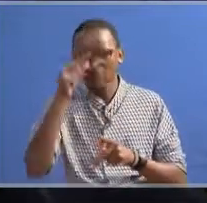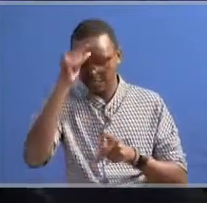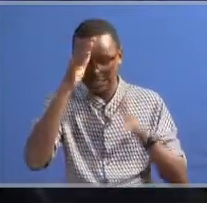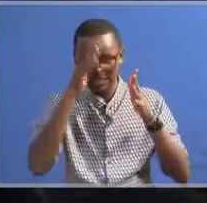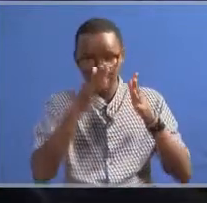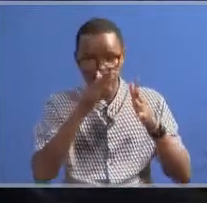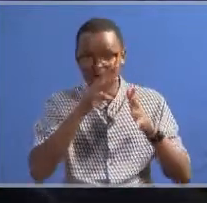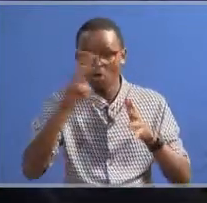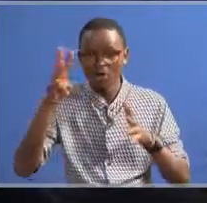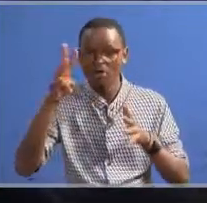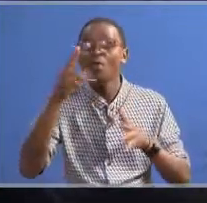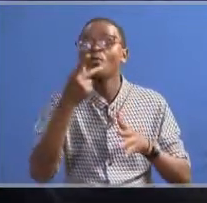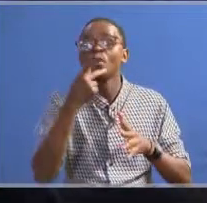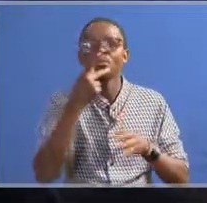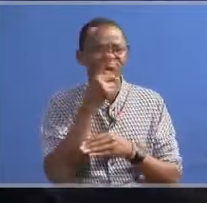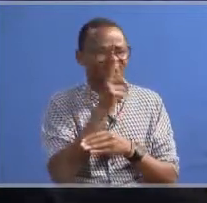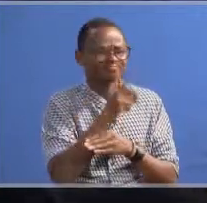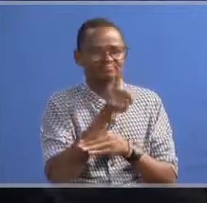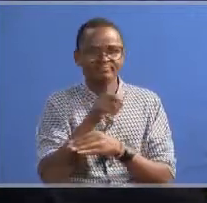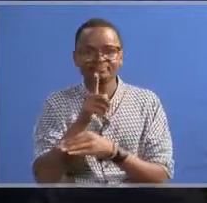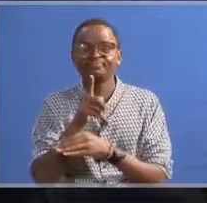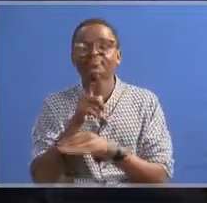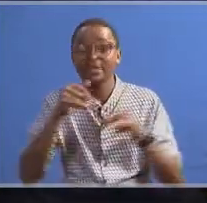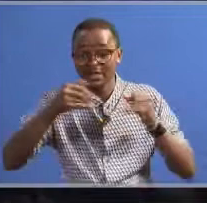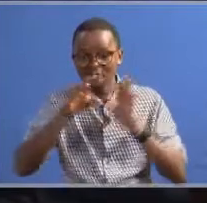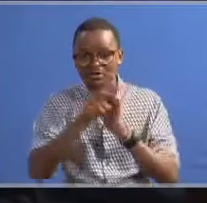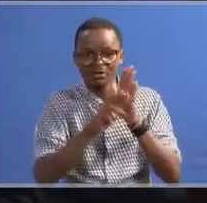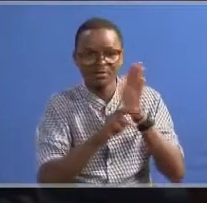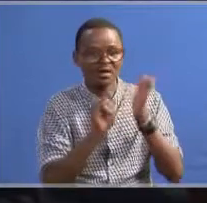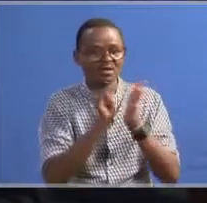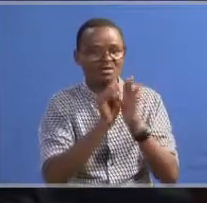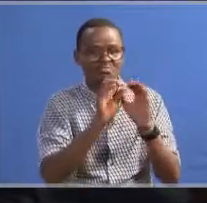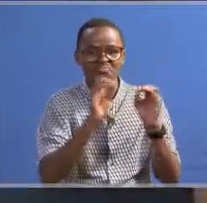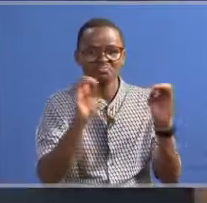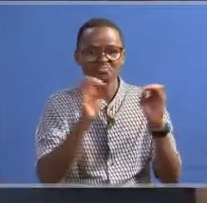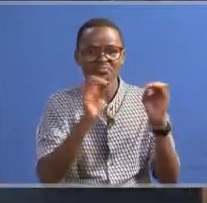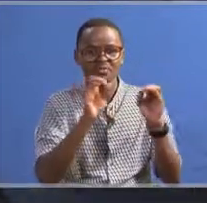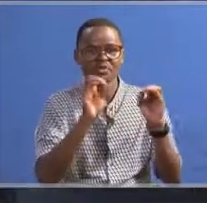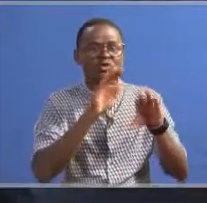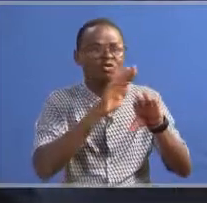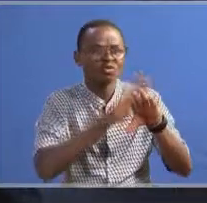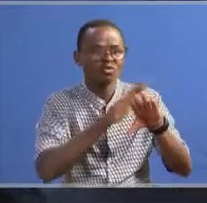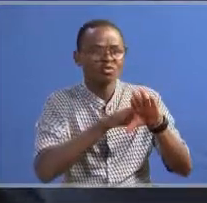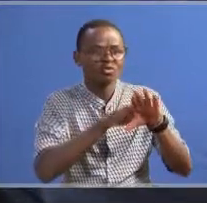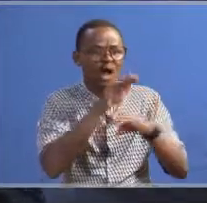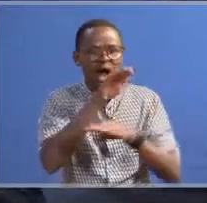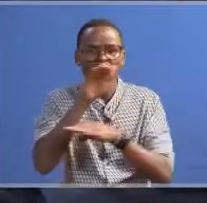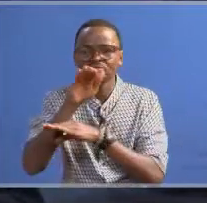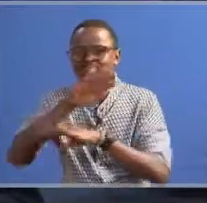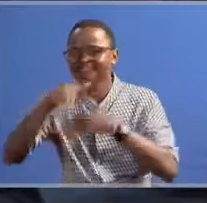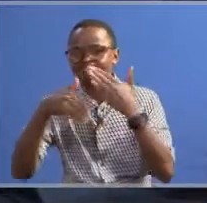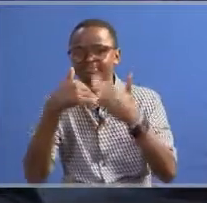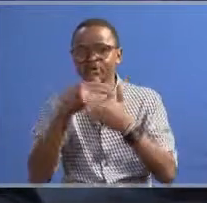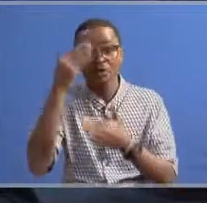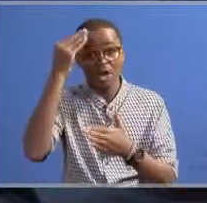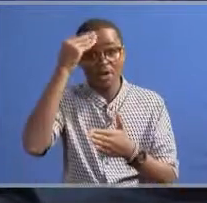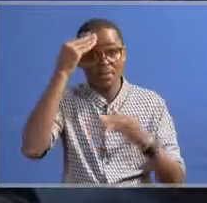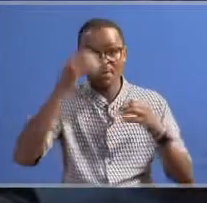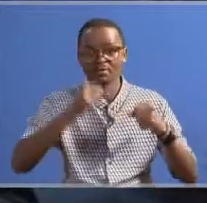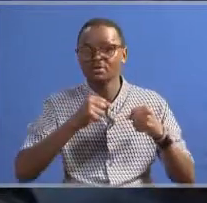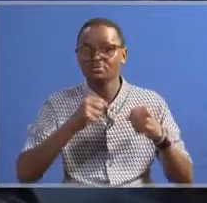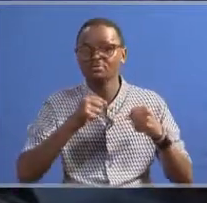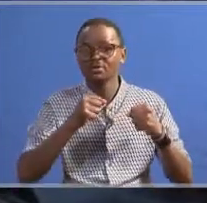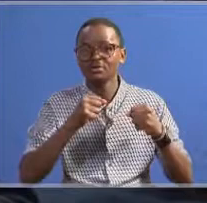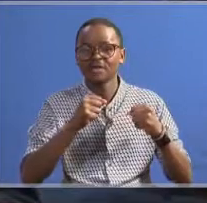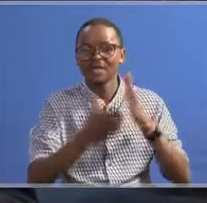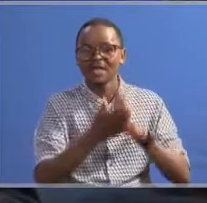governor of the area, criticized the new curriculum saying there was no wide consultation among all education stakeholders,